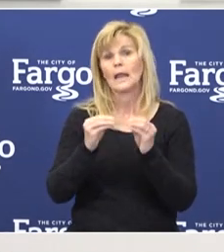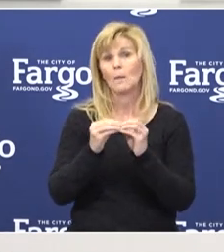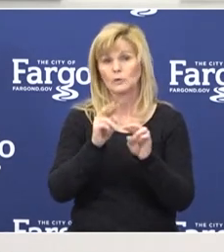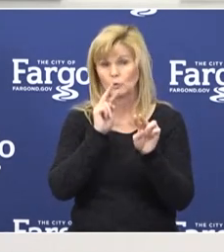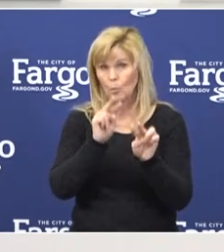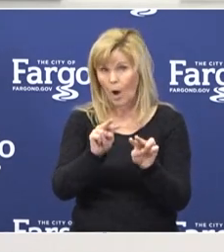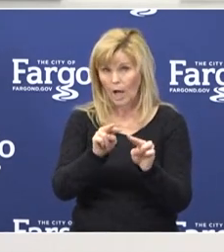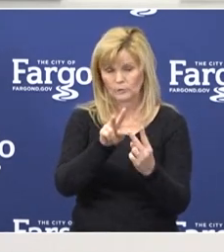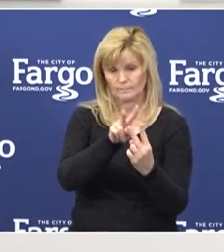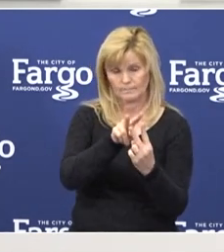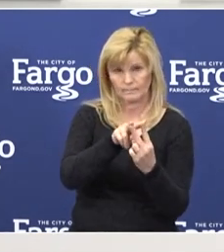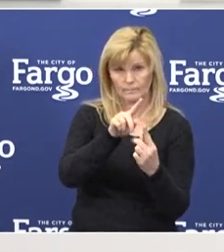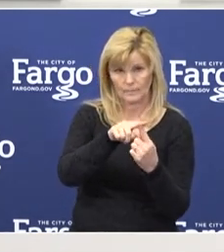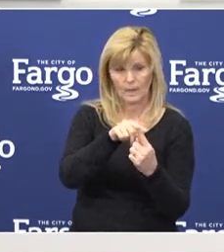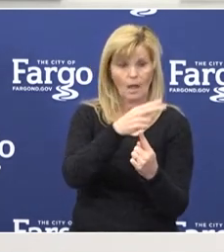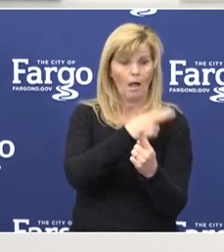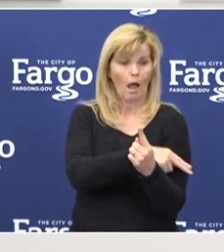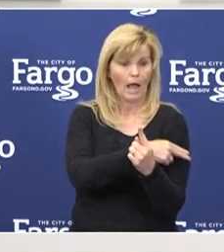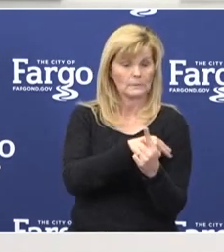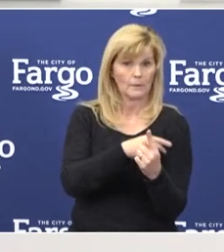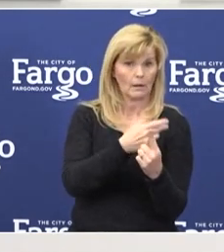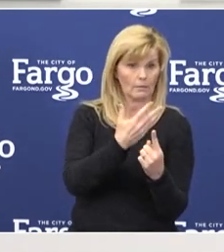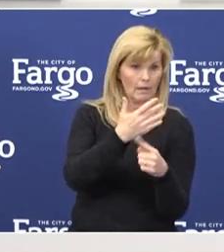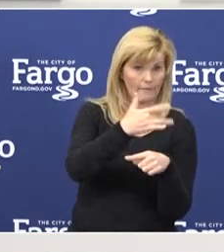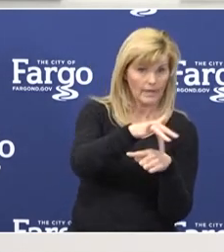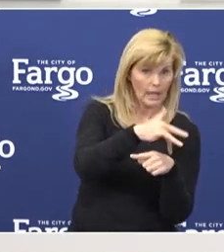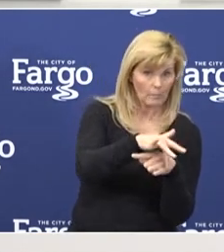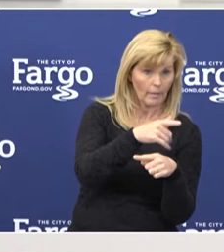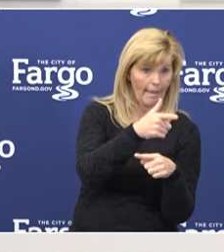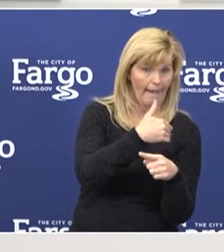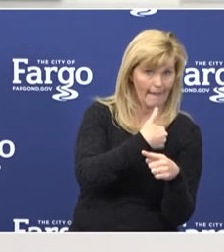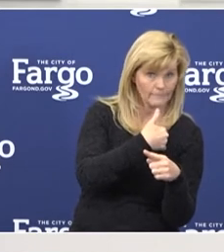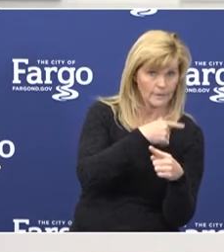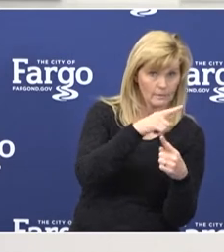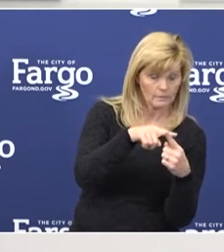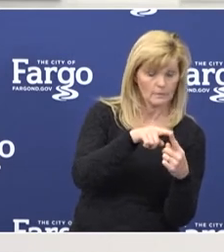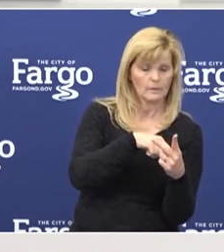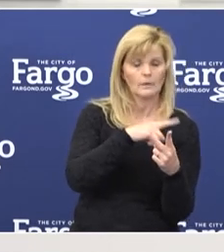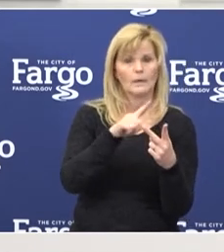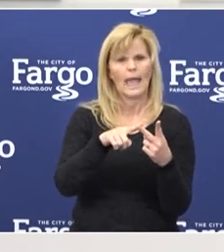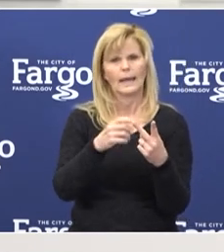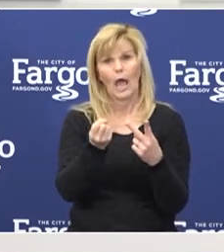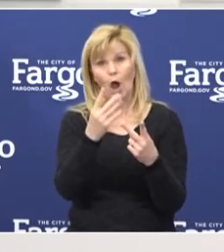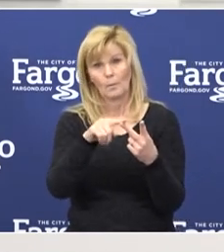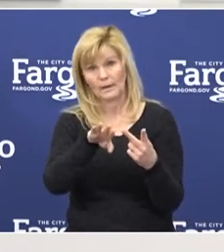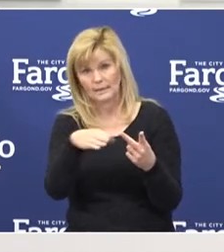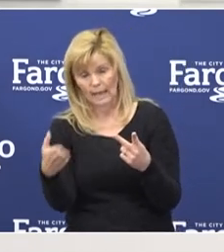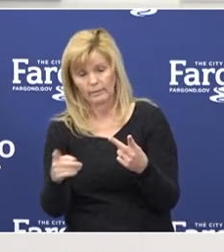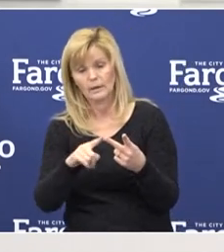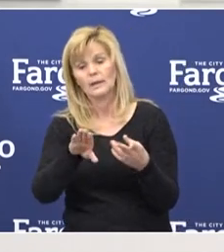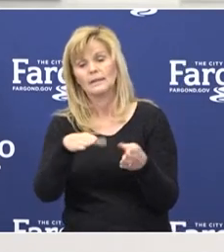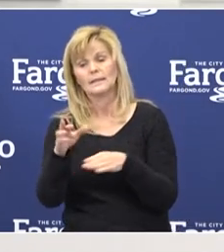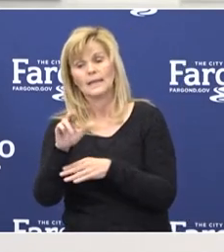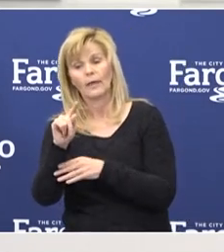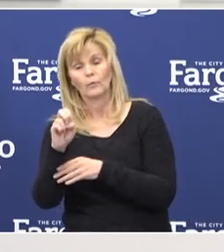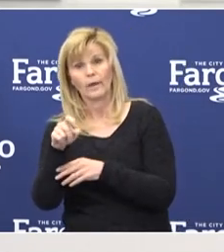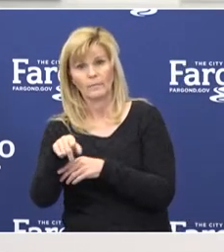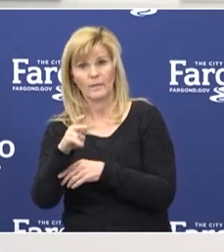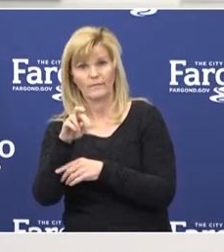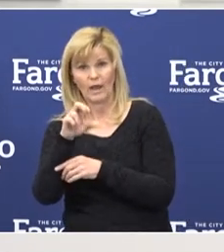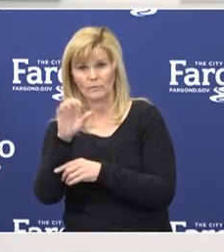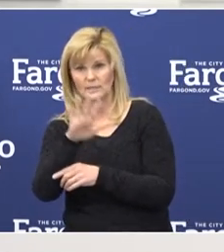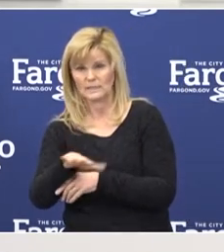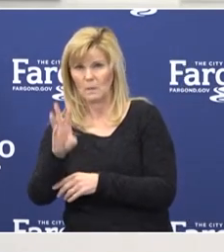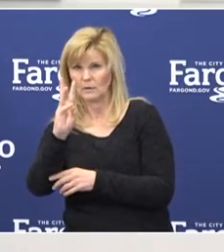are the figures of hospital capability, how many hospital admissions they are and death rate. The death rate from this virus usually is about